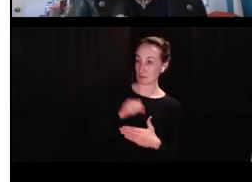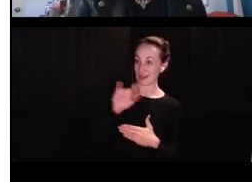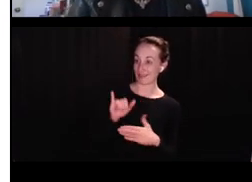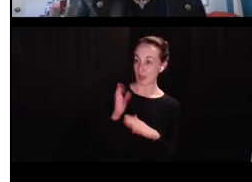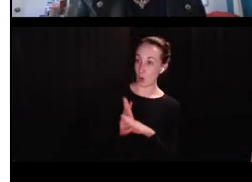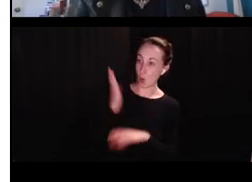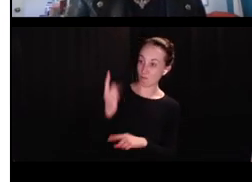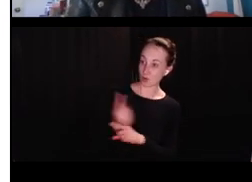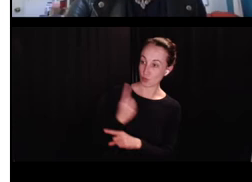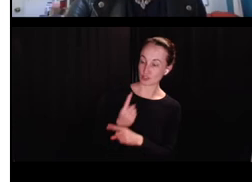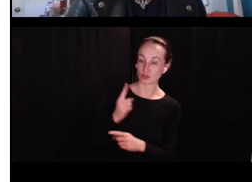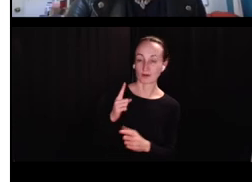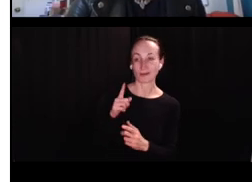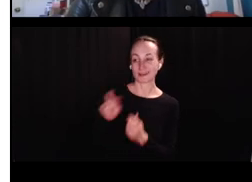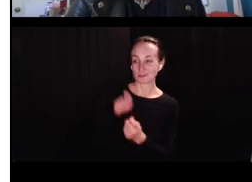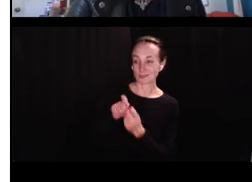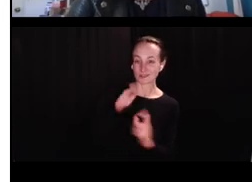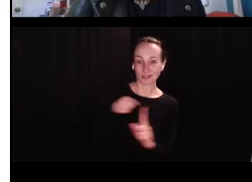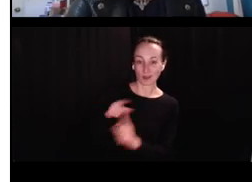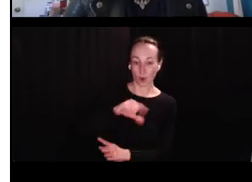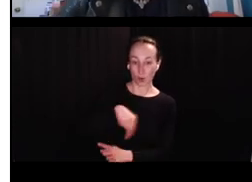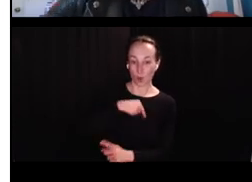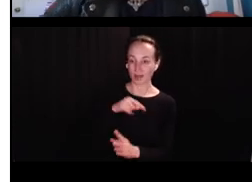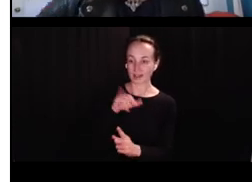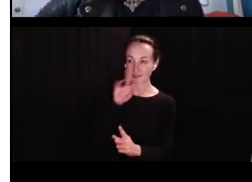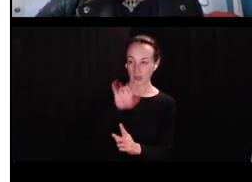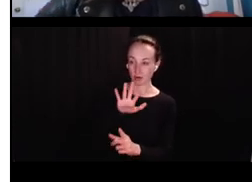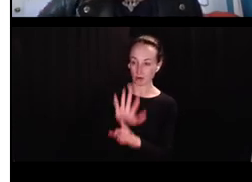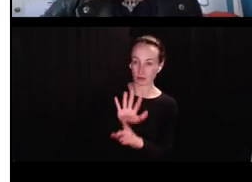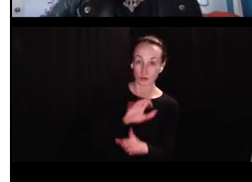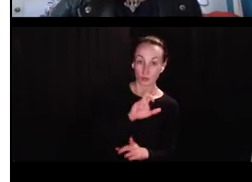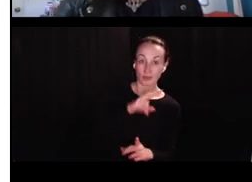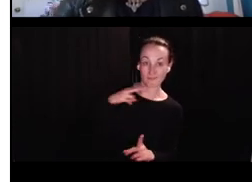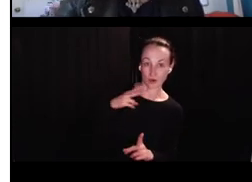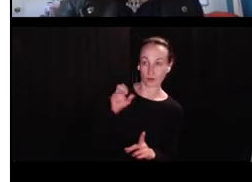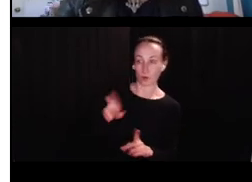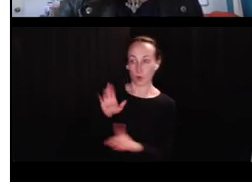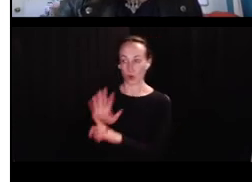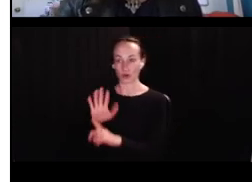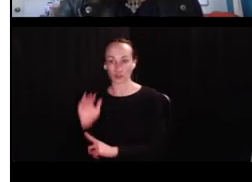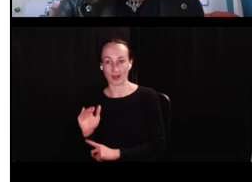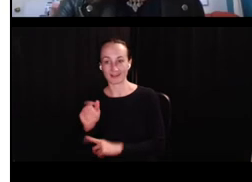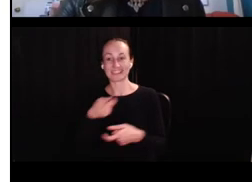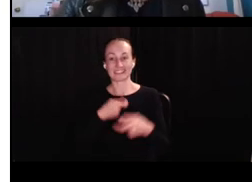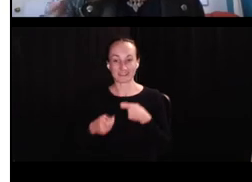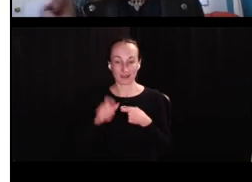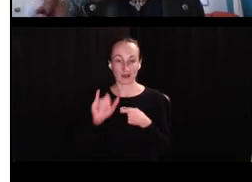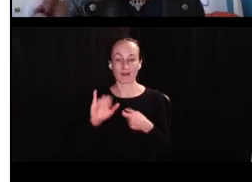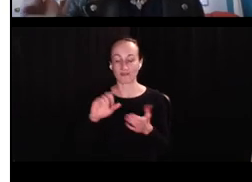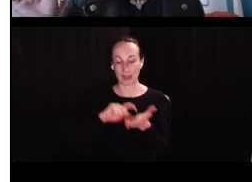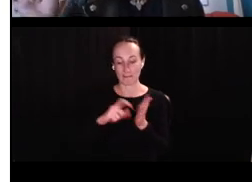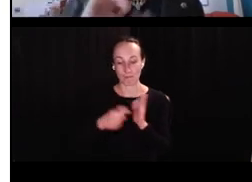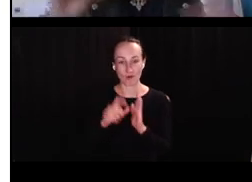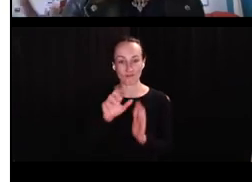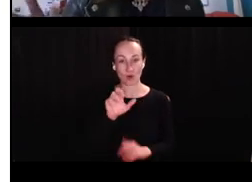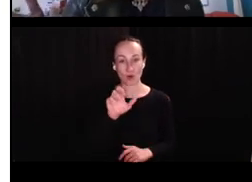likelihood of, of regularization based on qualities that are inherent or unique to the verb or individual child